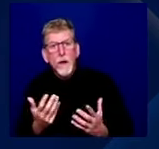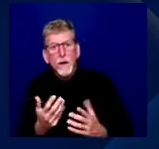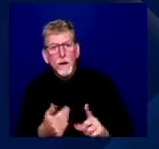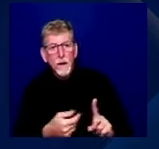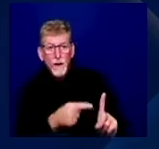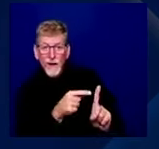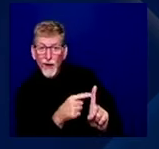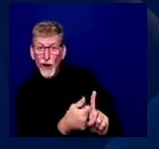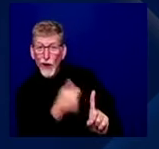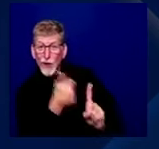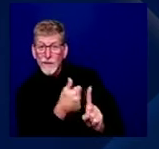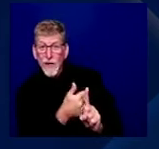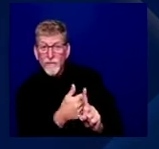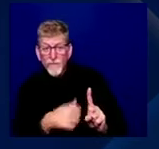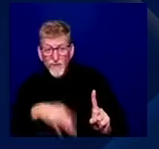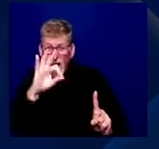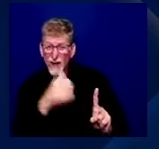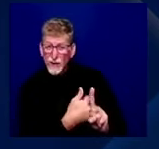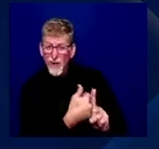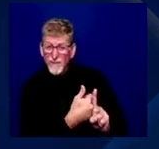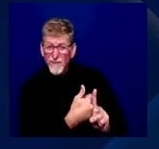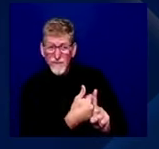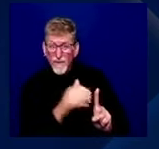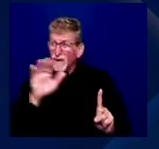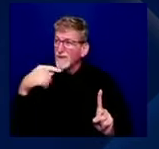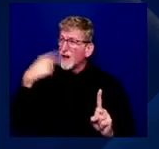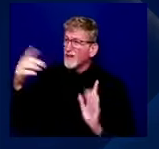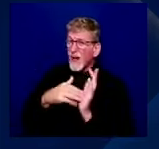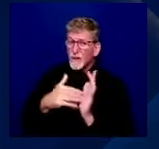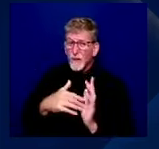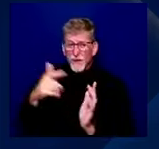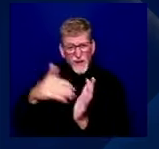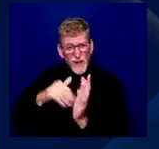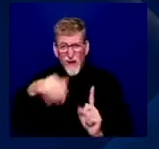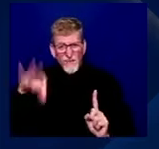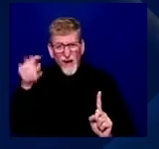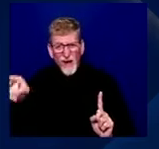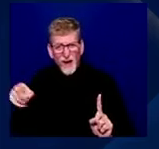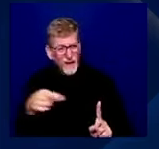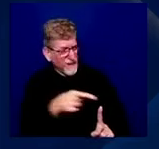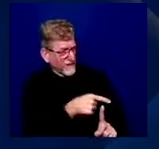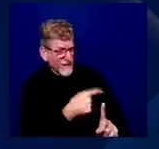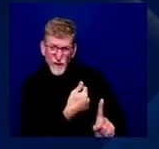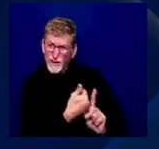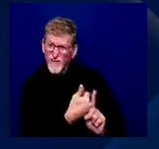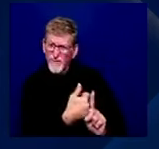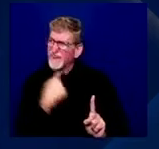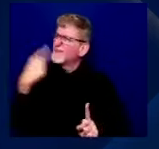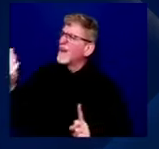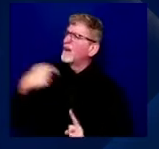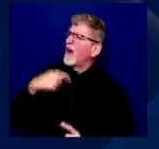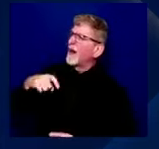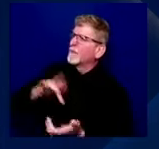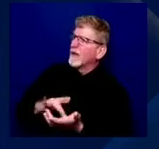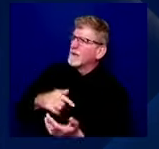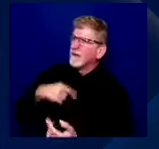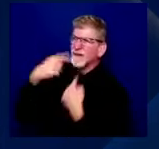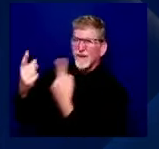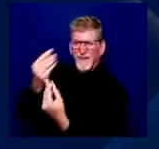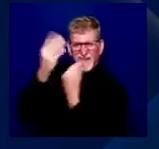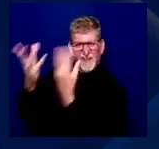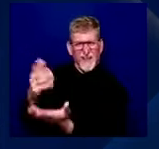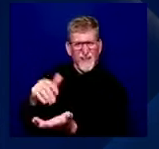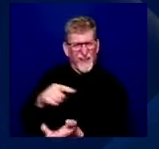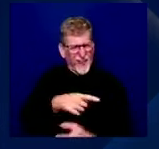doctors, this, like, specifically the drugs, these are the drugs I need. This is what I need right now. And as a husband, in that